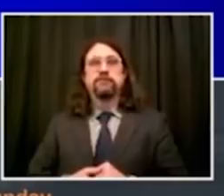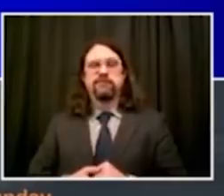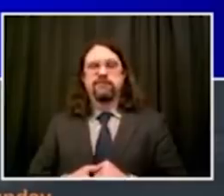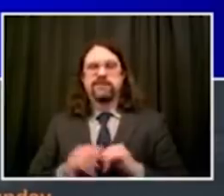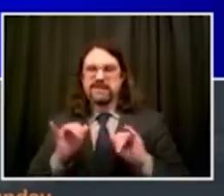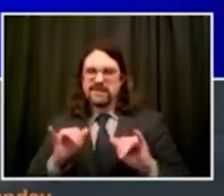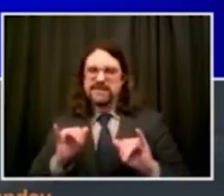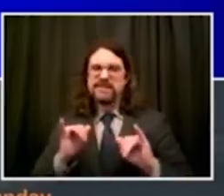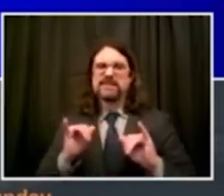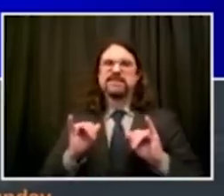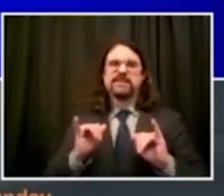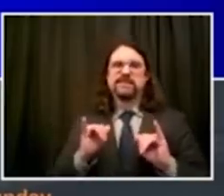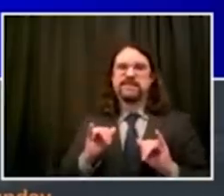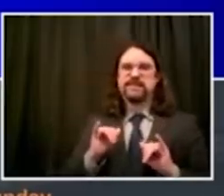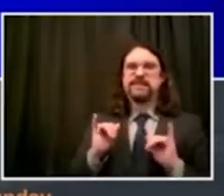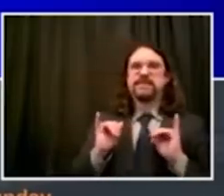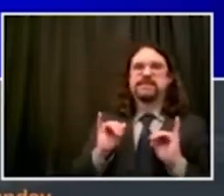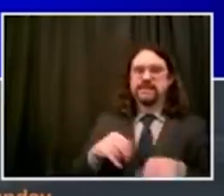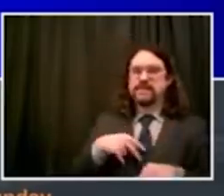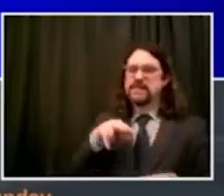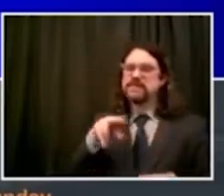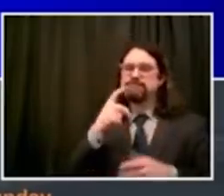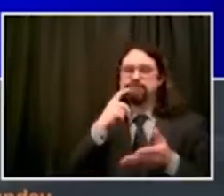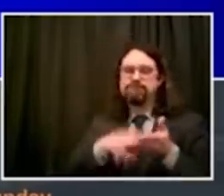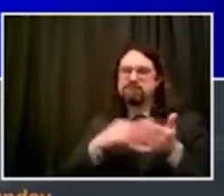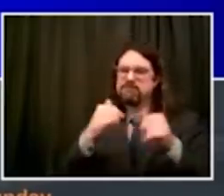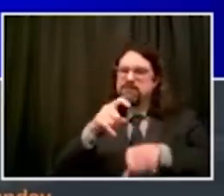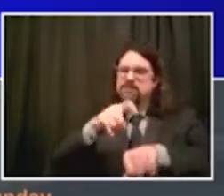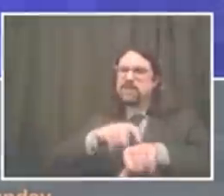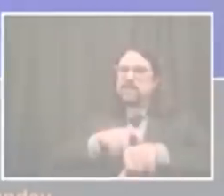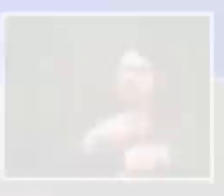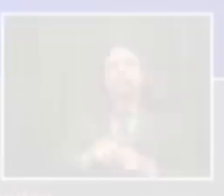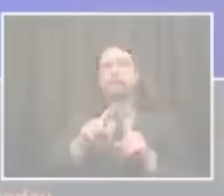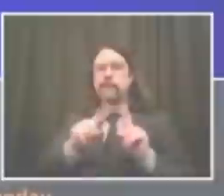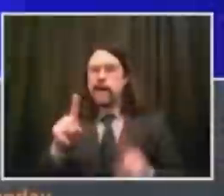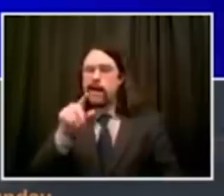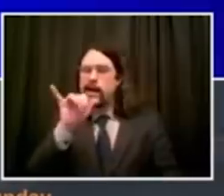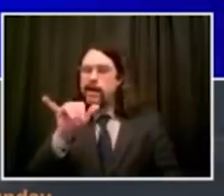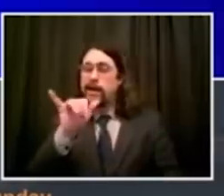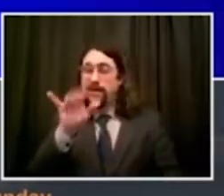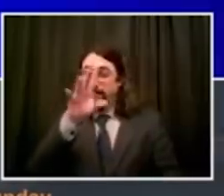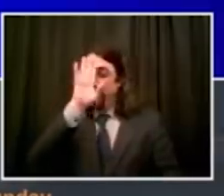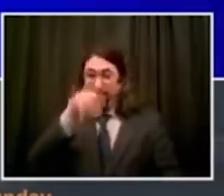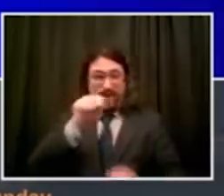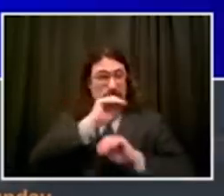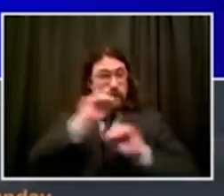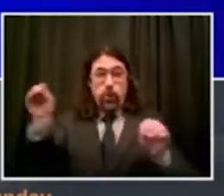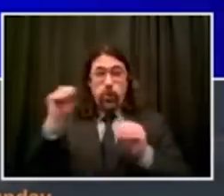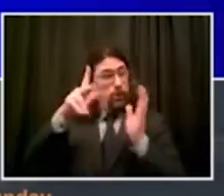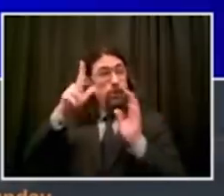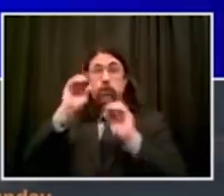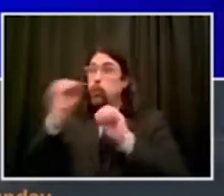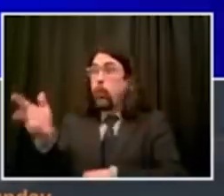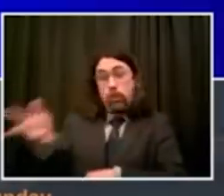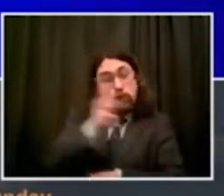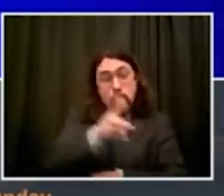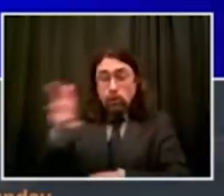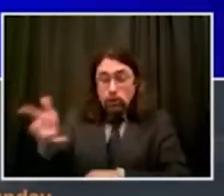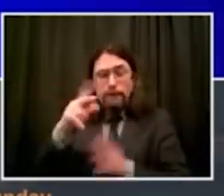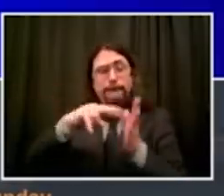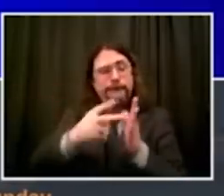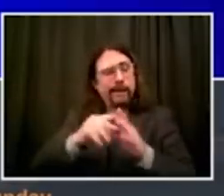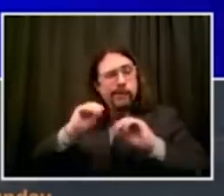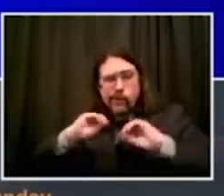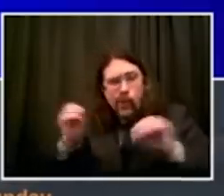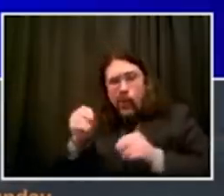be suspended this week through Sunday, through May 17th. Starting on Monday, May 18th, we're going to